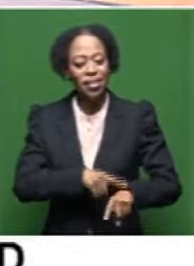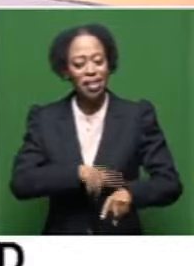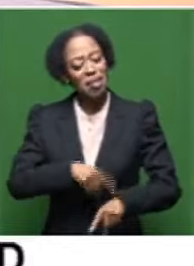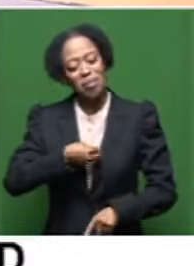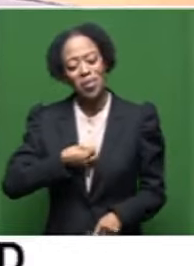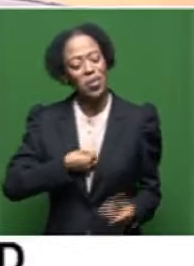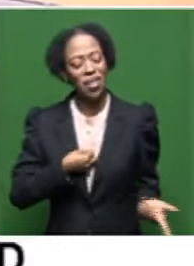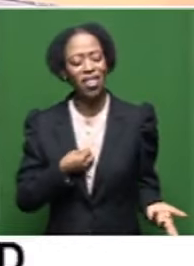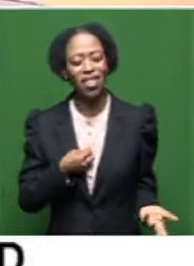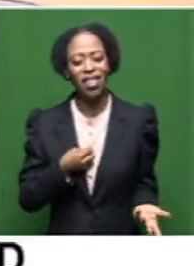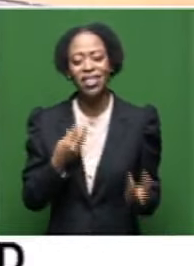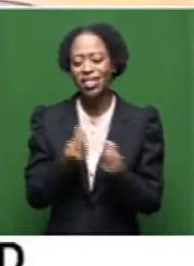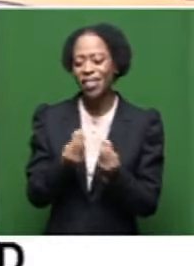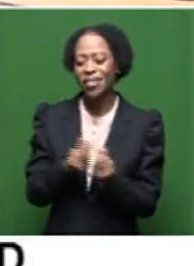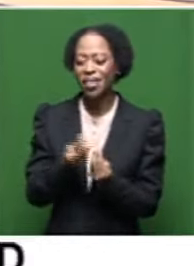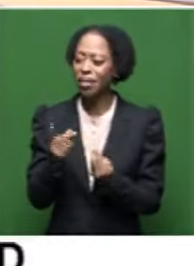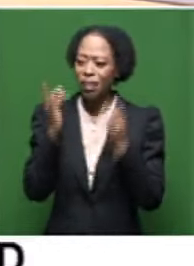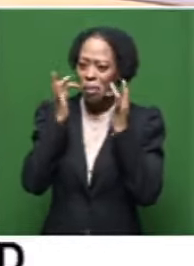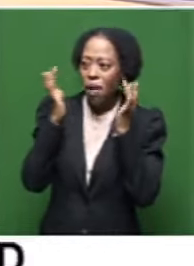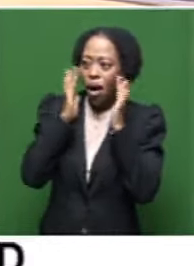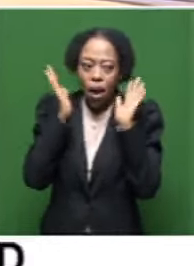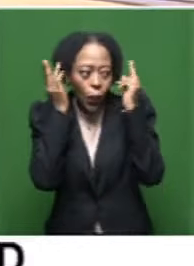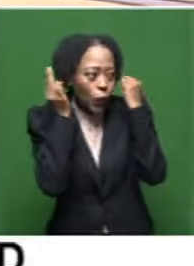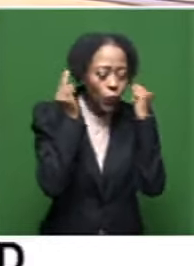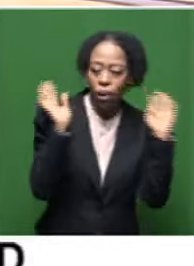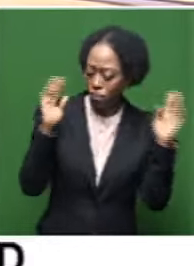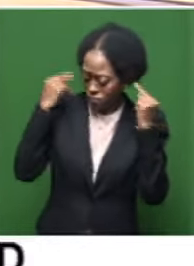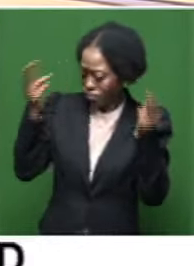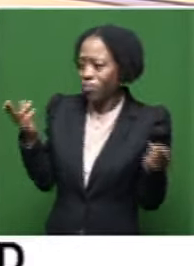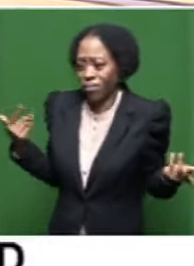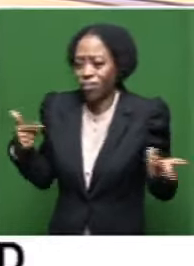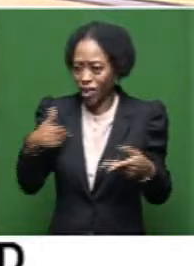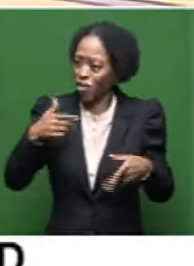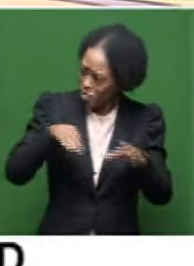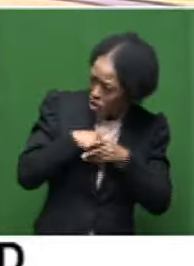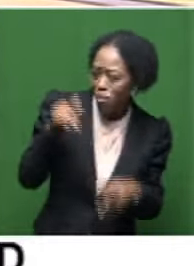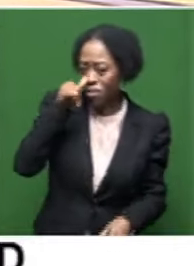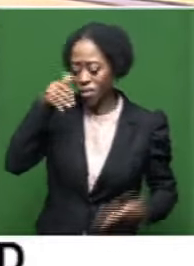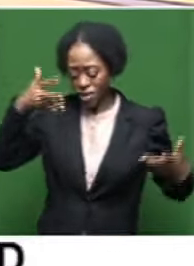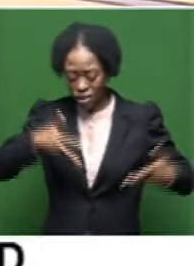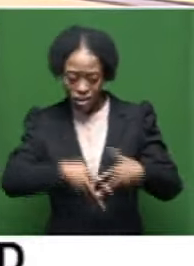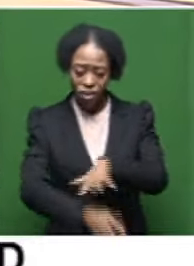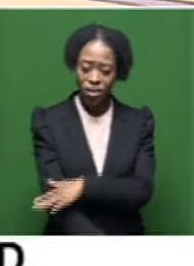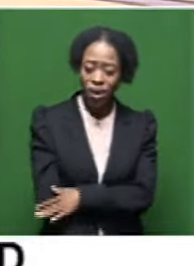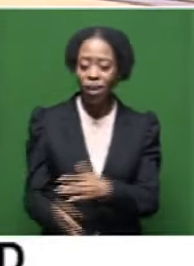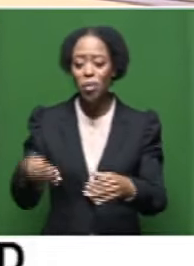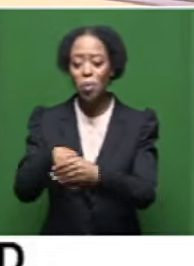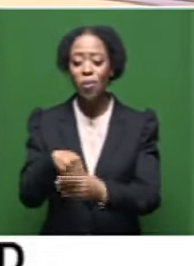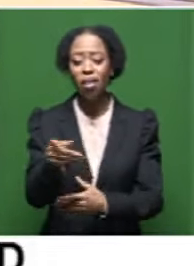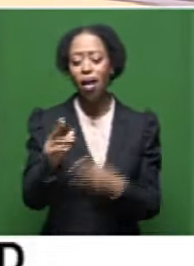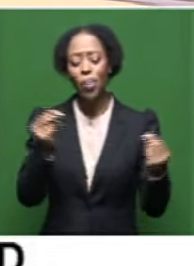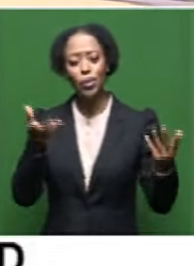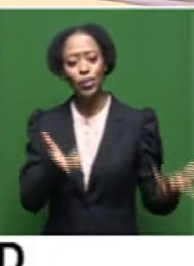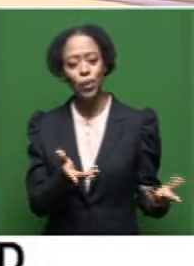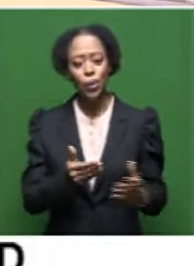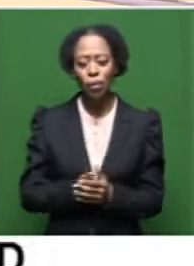formative years. And it's not something that he shied away from. You know, he proudly accepted that, hey, I was there. This is what I